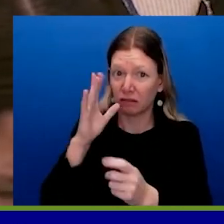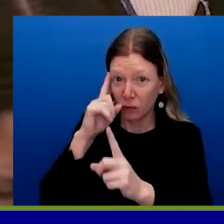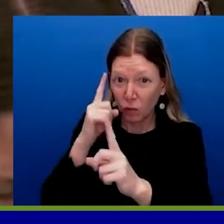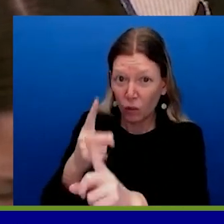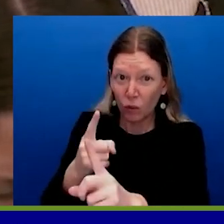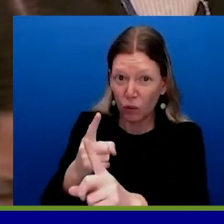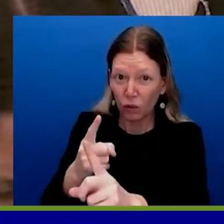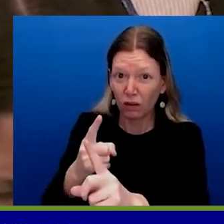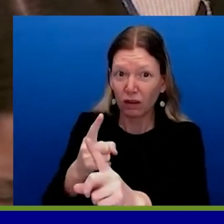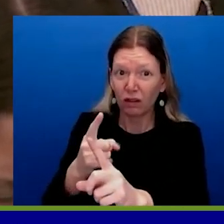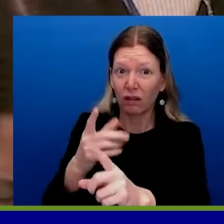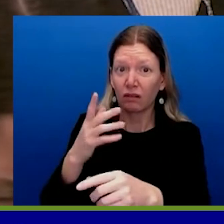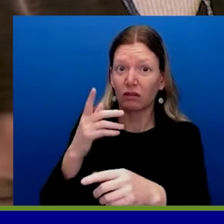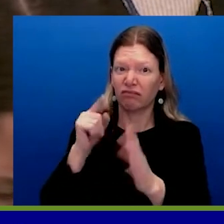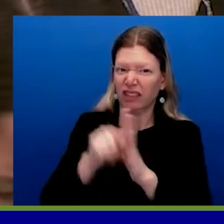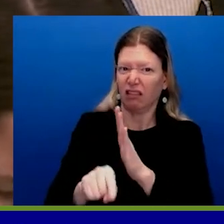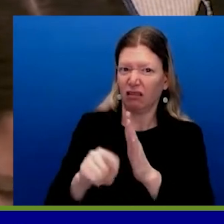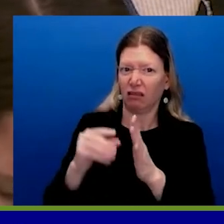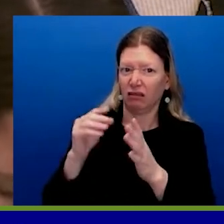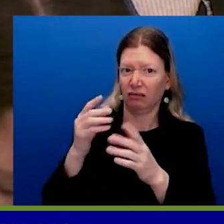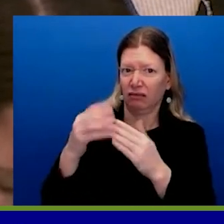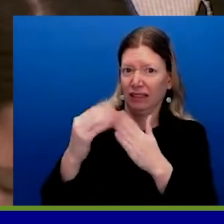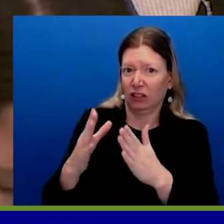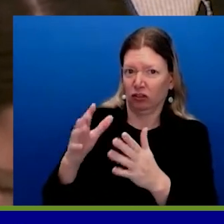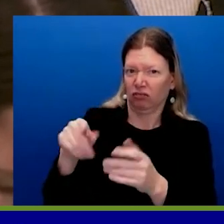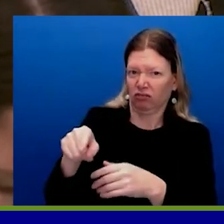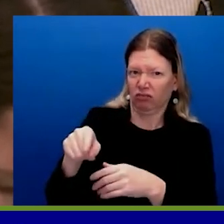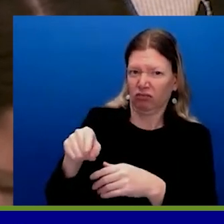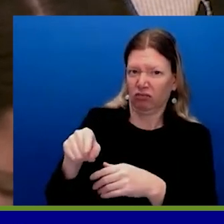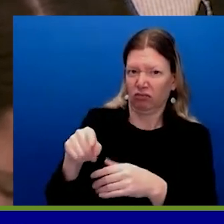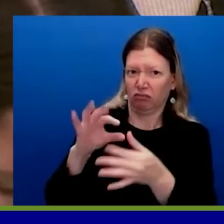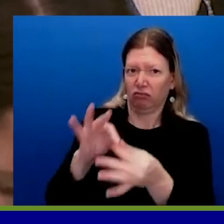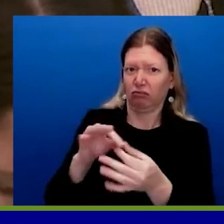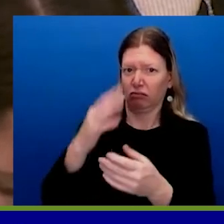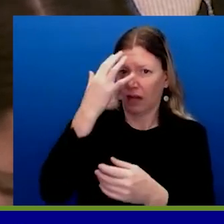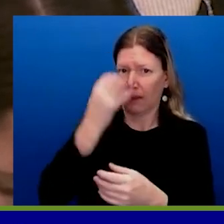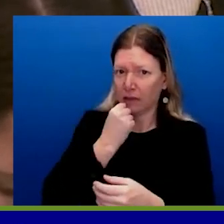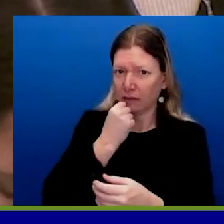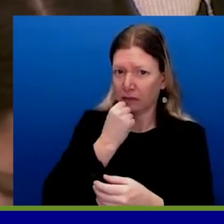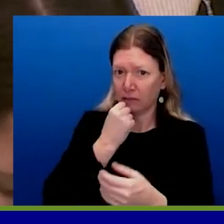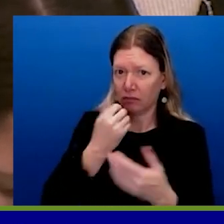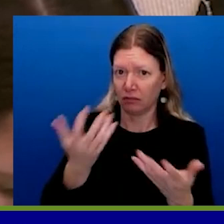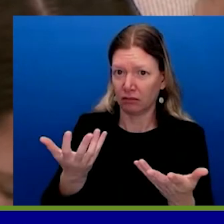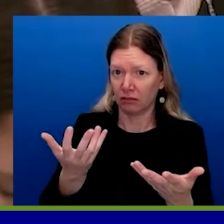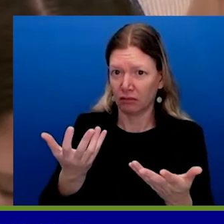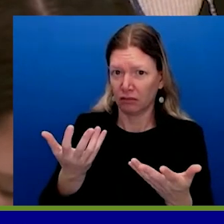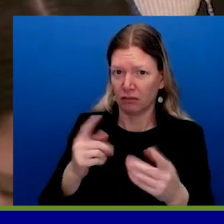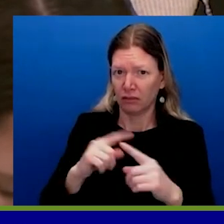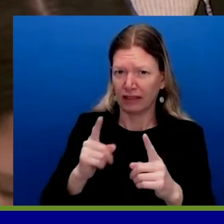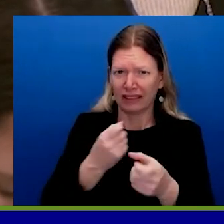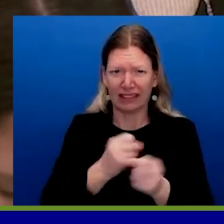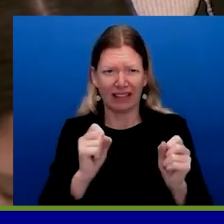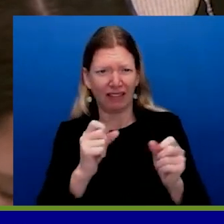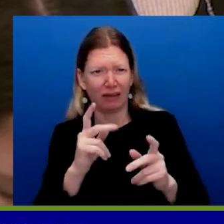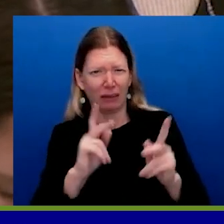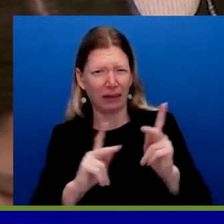signs on the hostage deal. Can you explain this complexity of, on one hand, Israel wanted